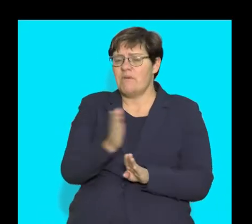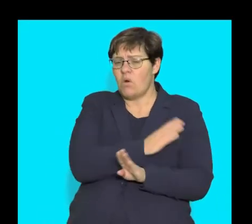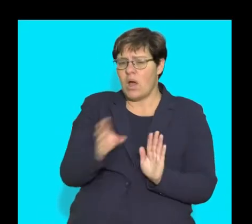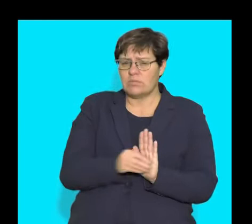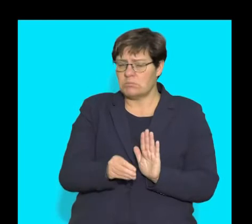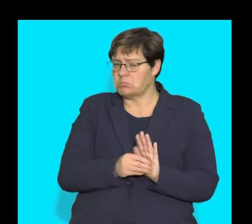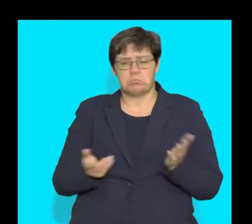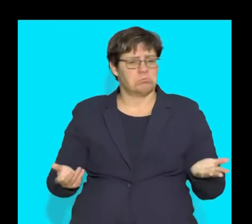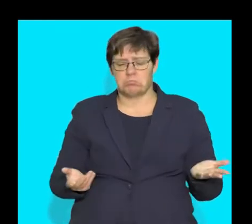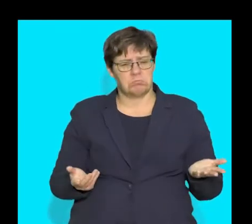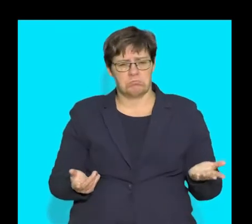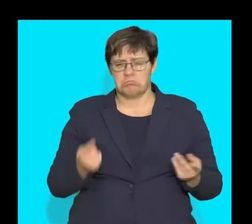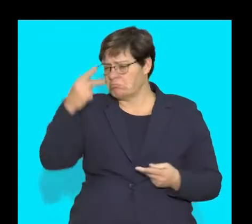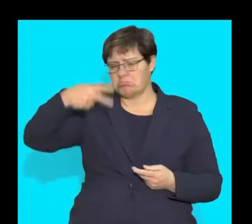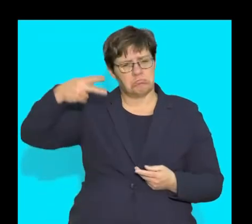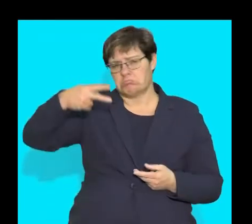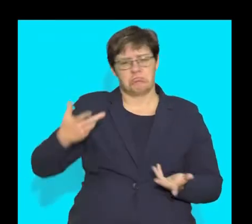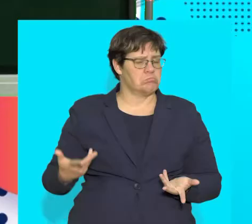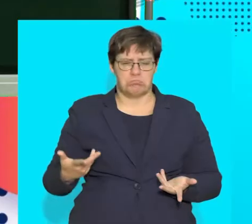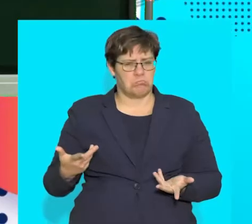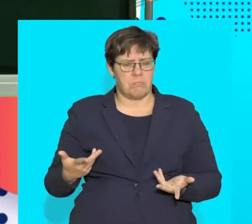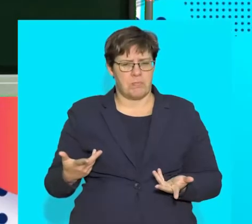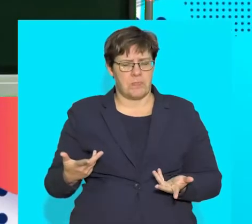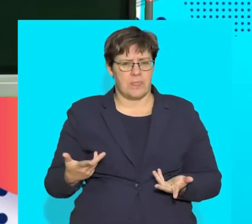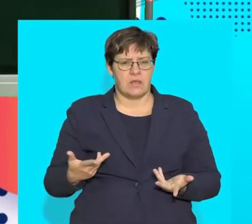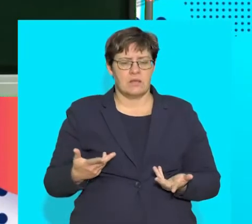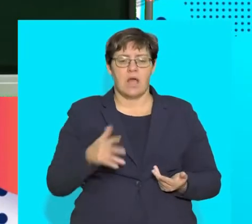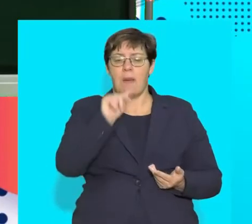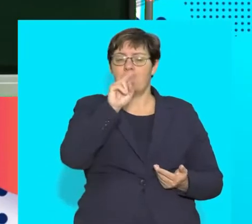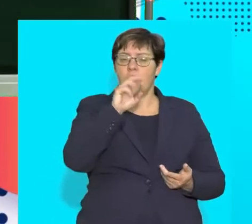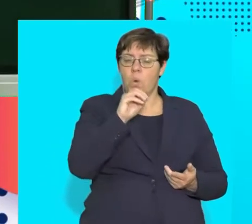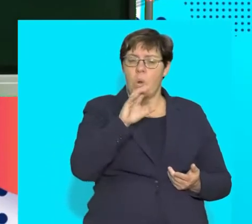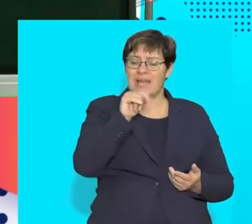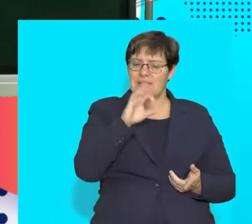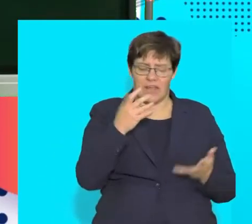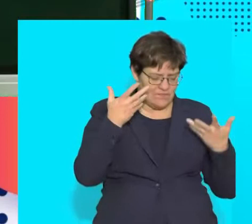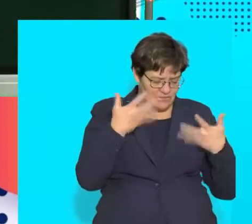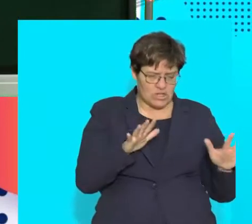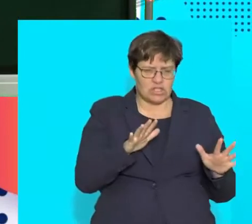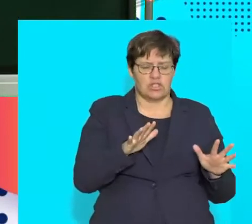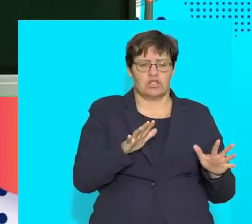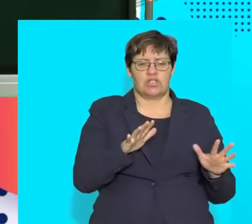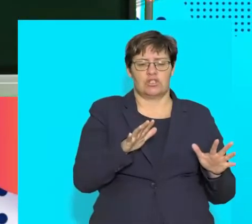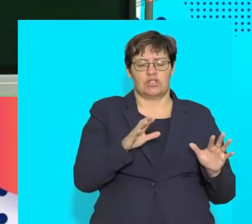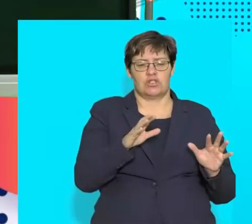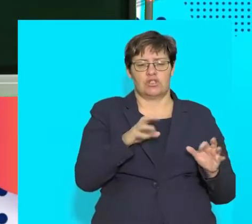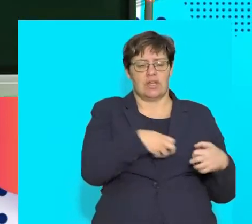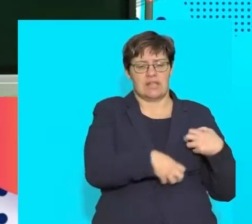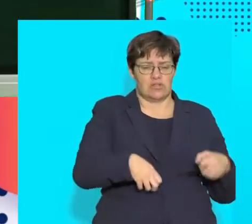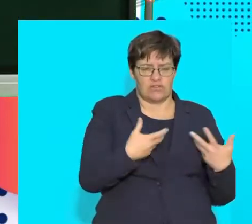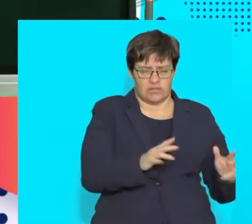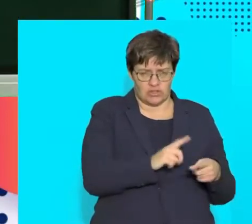before absorbed? No. If you think about it, amino acids are the product of protein digestion.